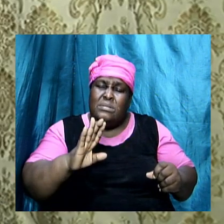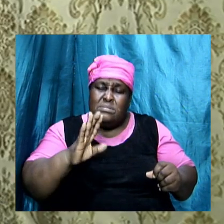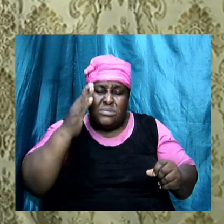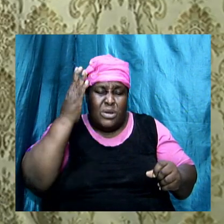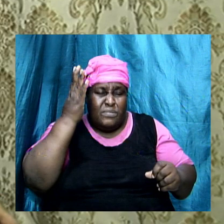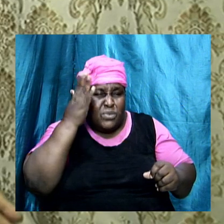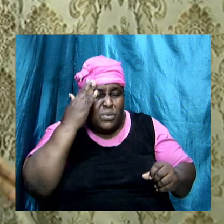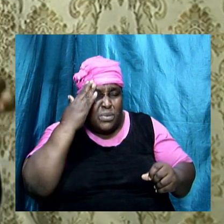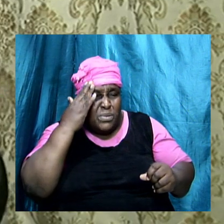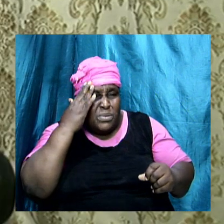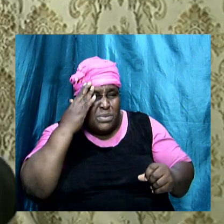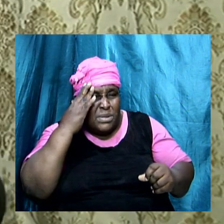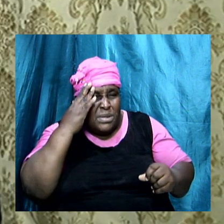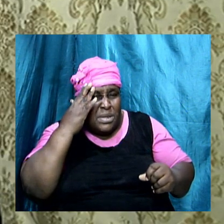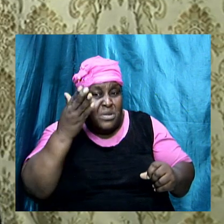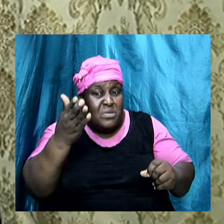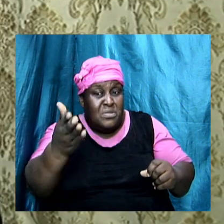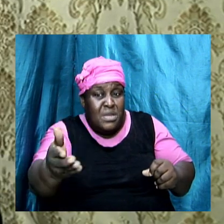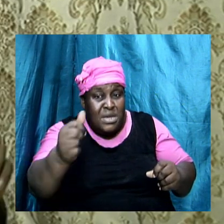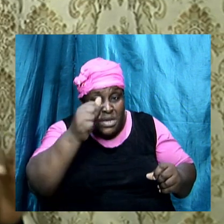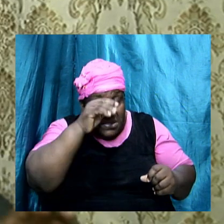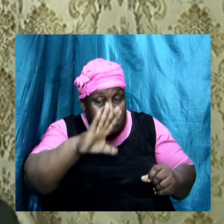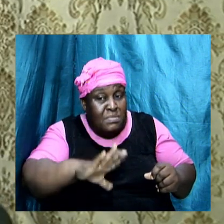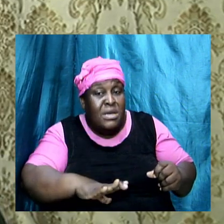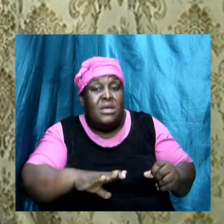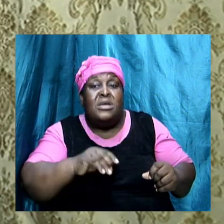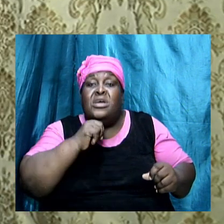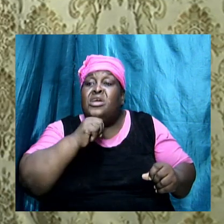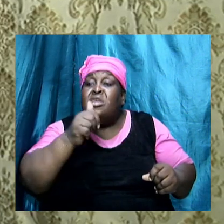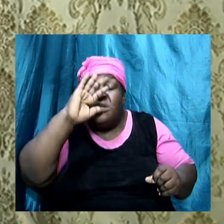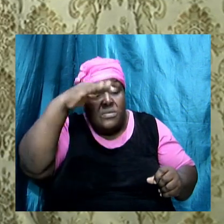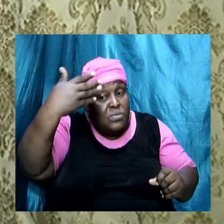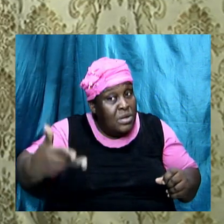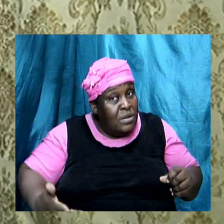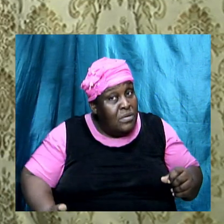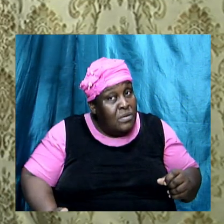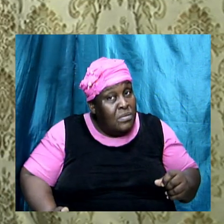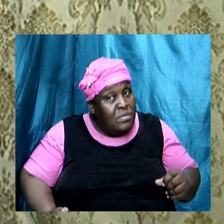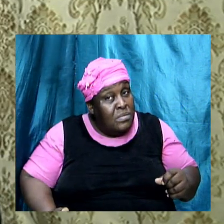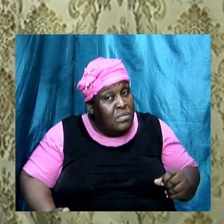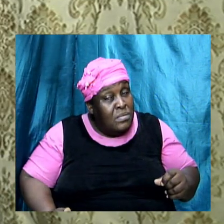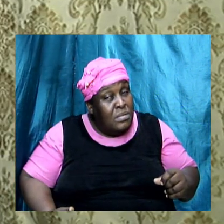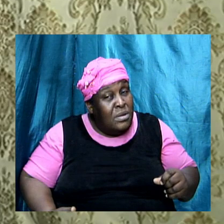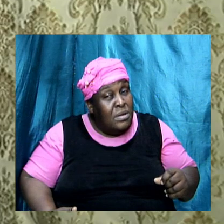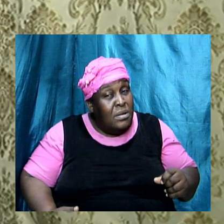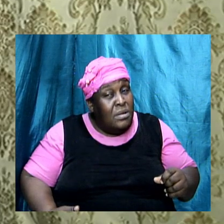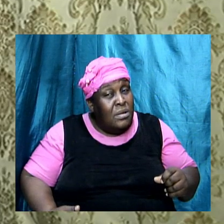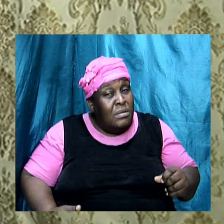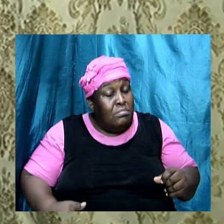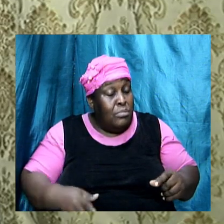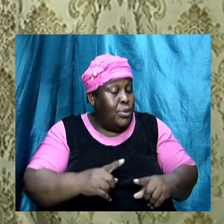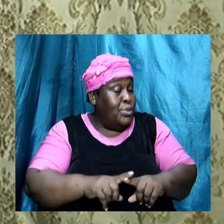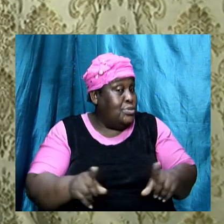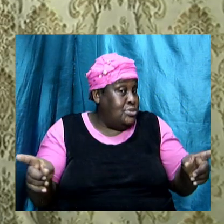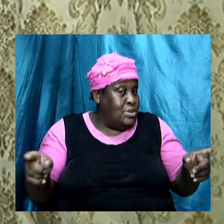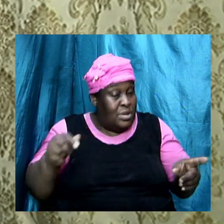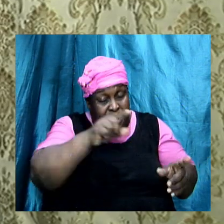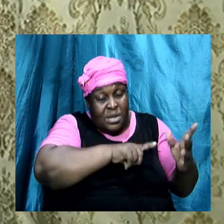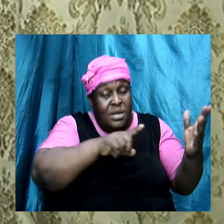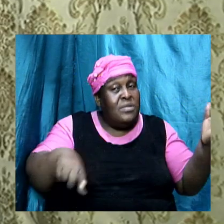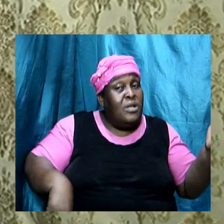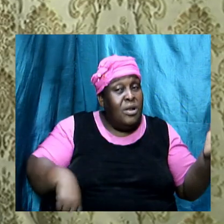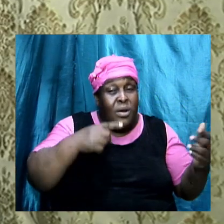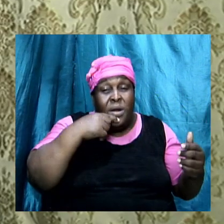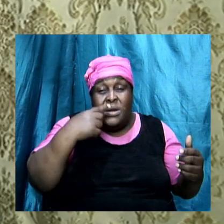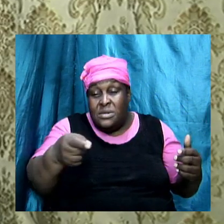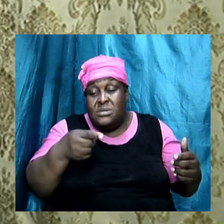that these men are not welcome. But nevertheless, the Lord told him,